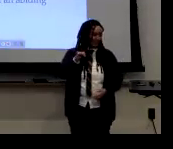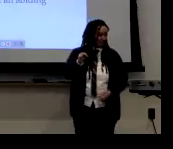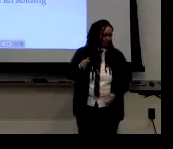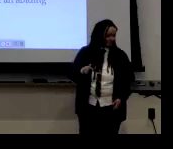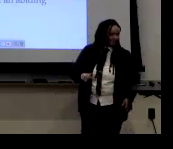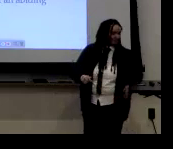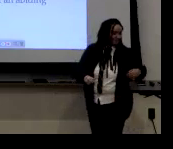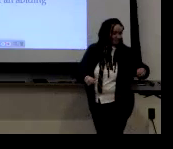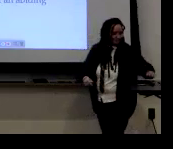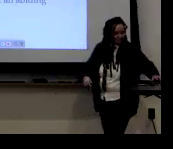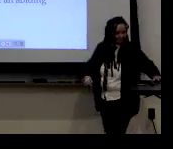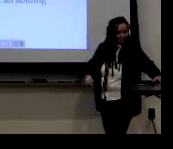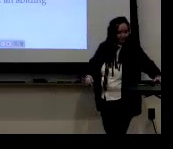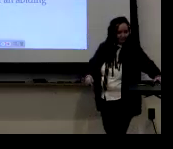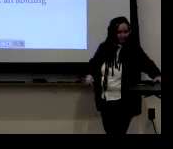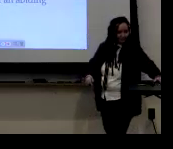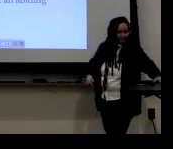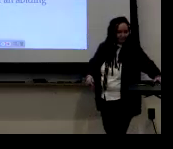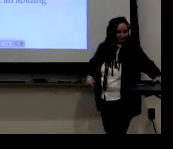And that's related to gender markings.